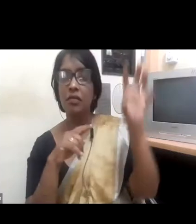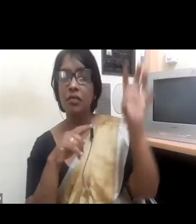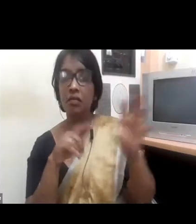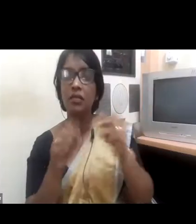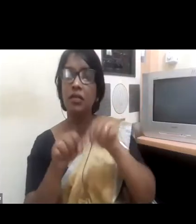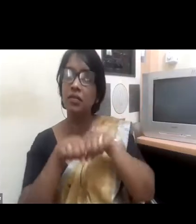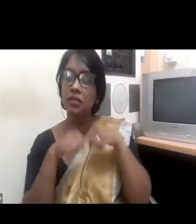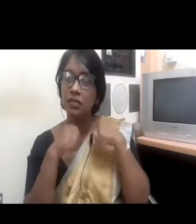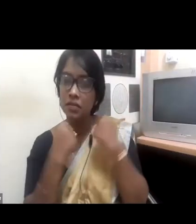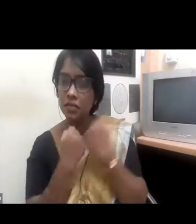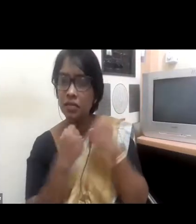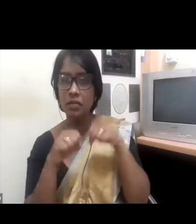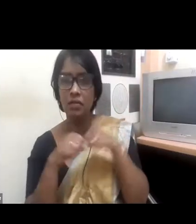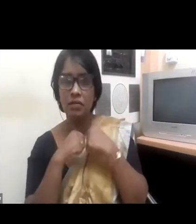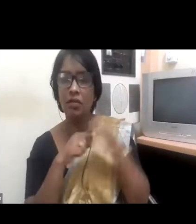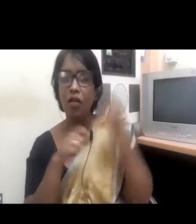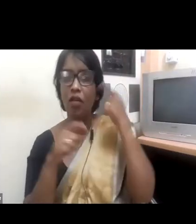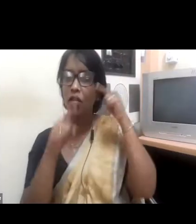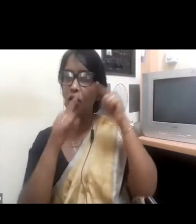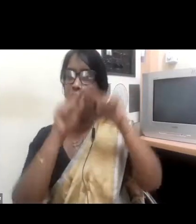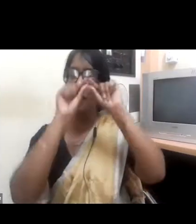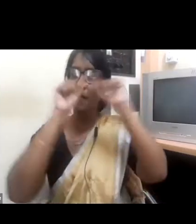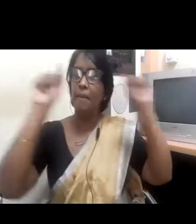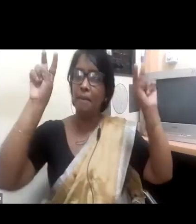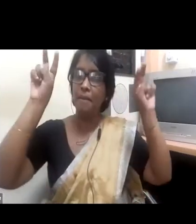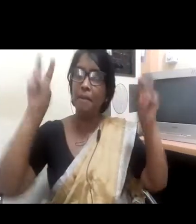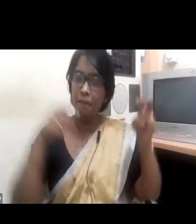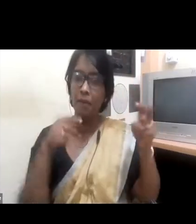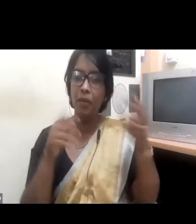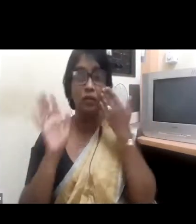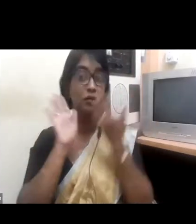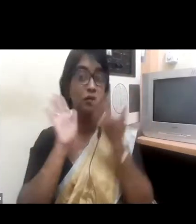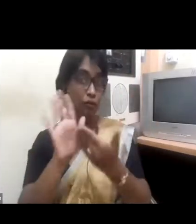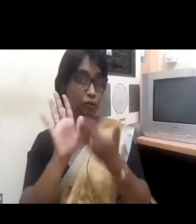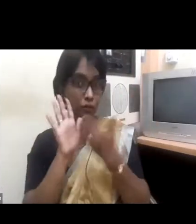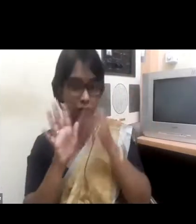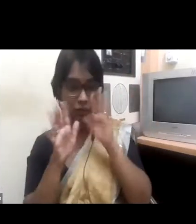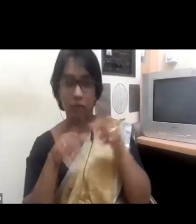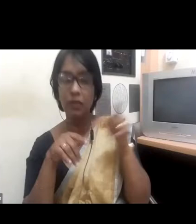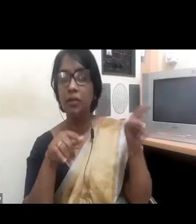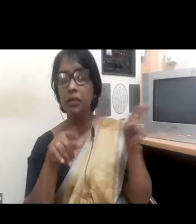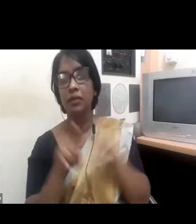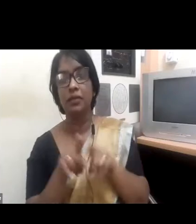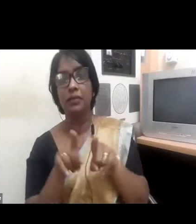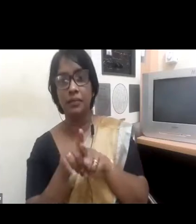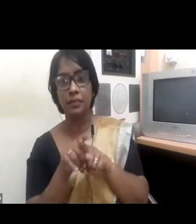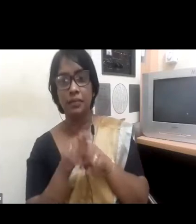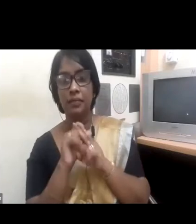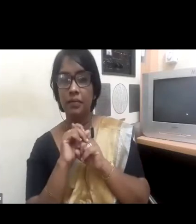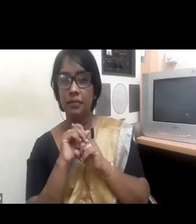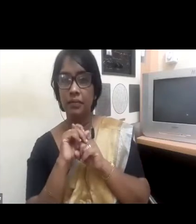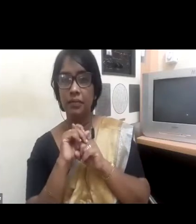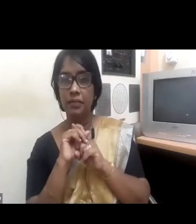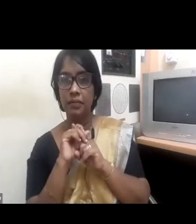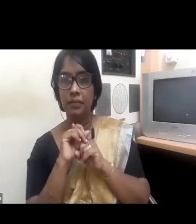correlation between having more women in the board, in decision-making positions, and better financial performance of companies.